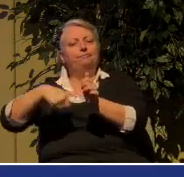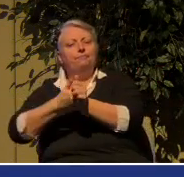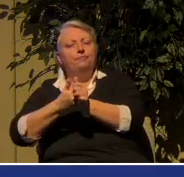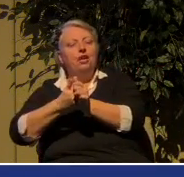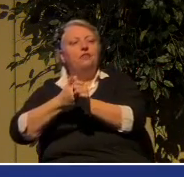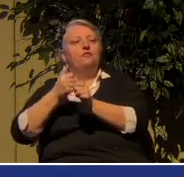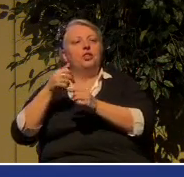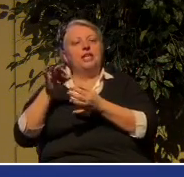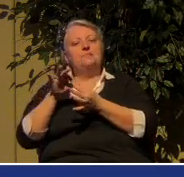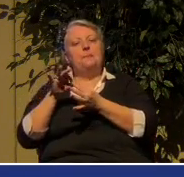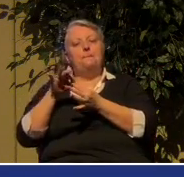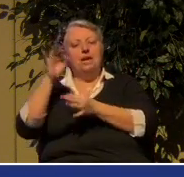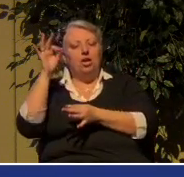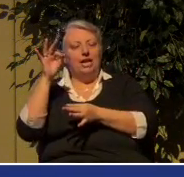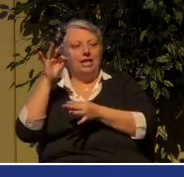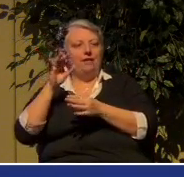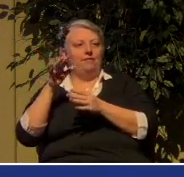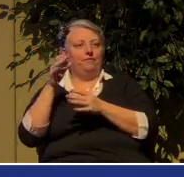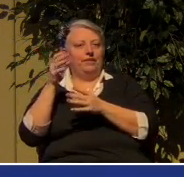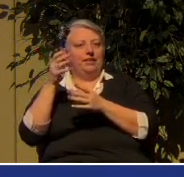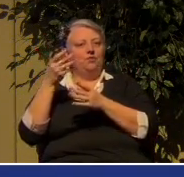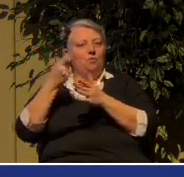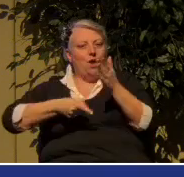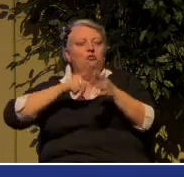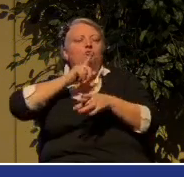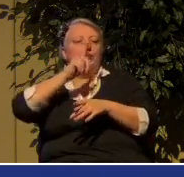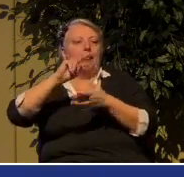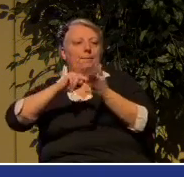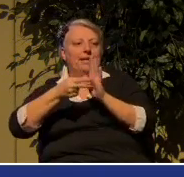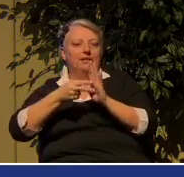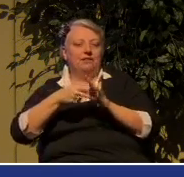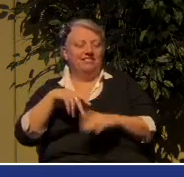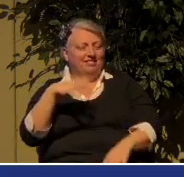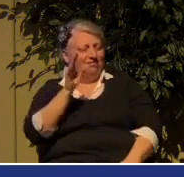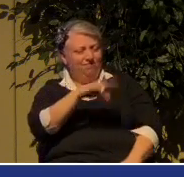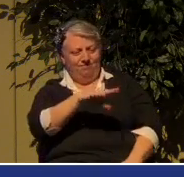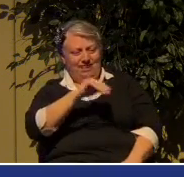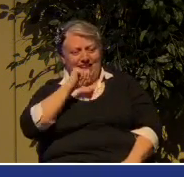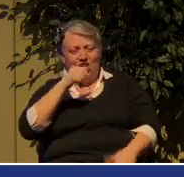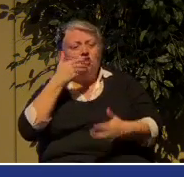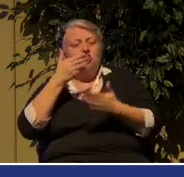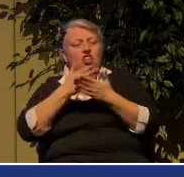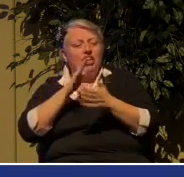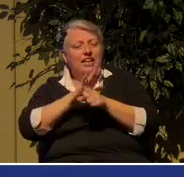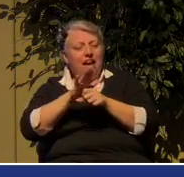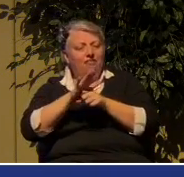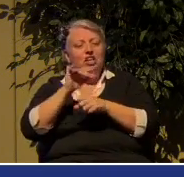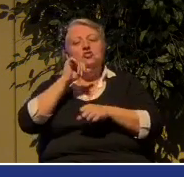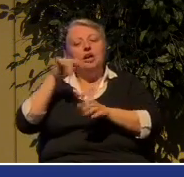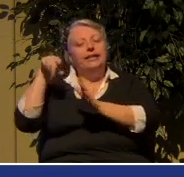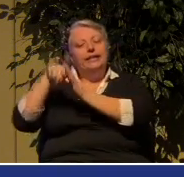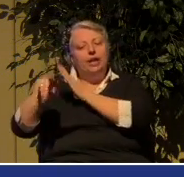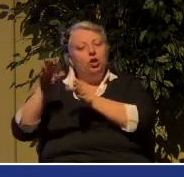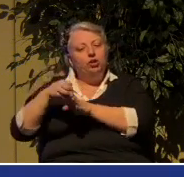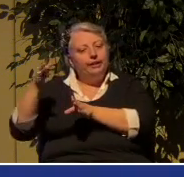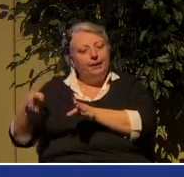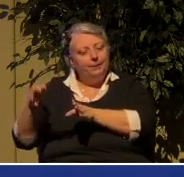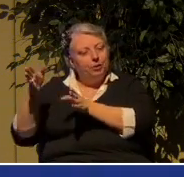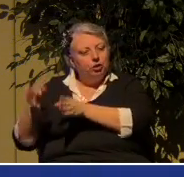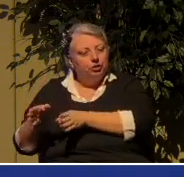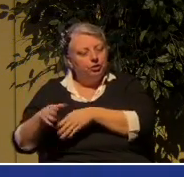And he says, it's not good enough not to kill your neighbor. It's not good enough even to have